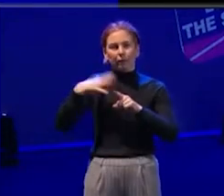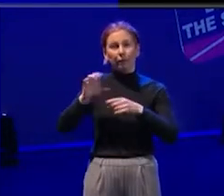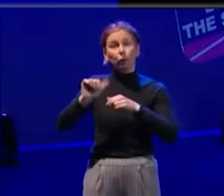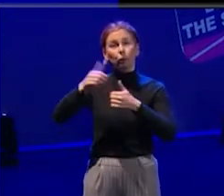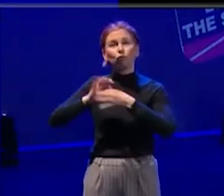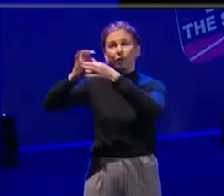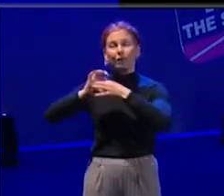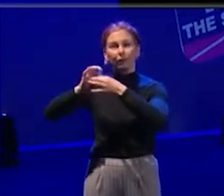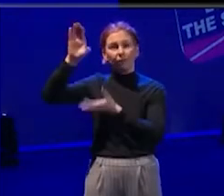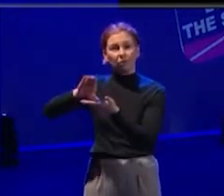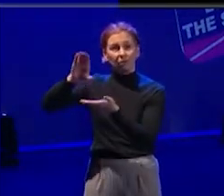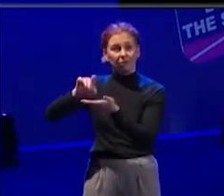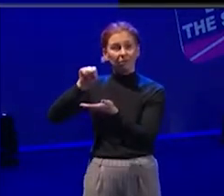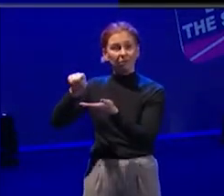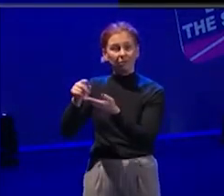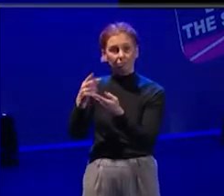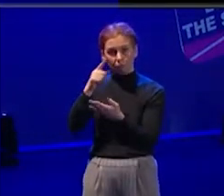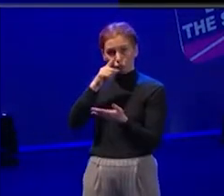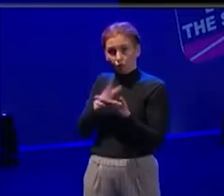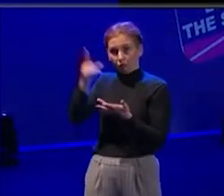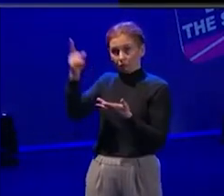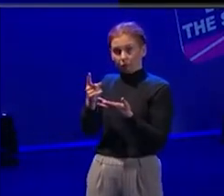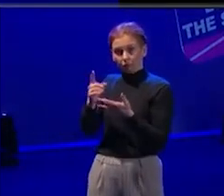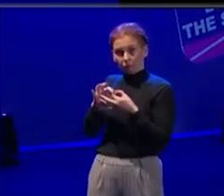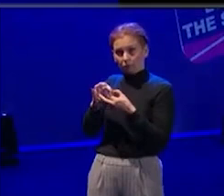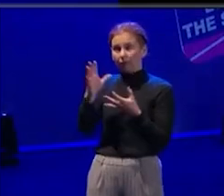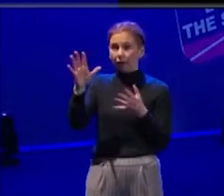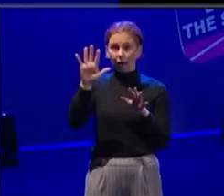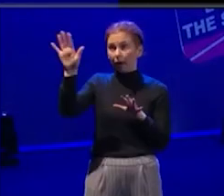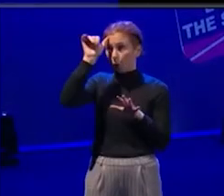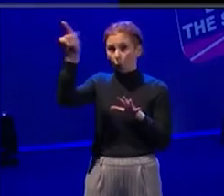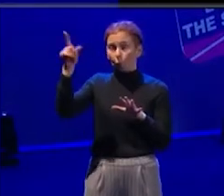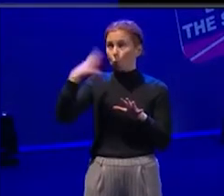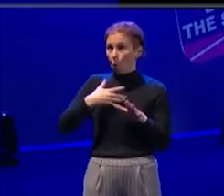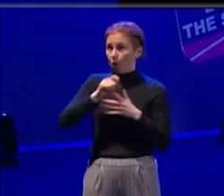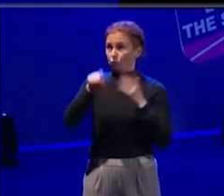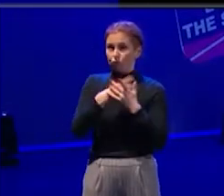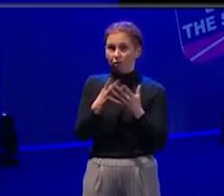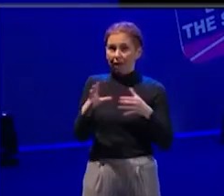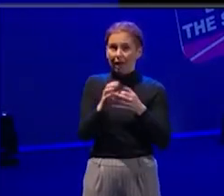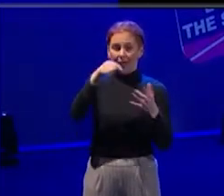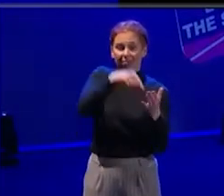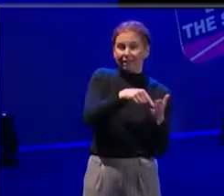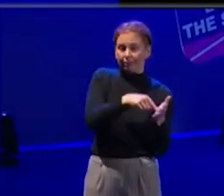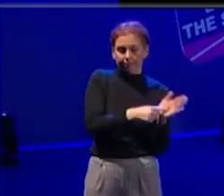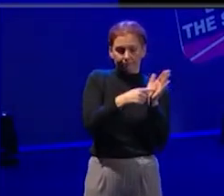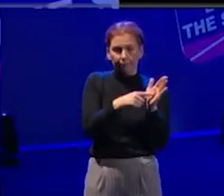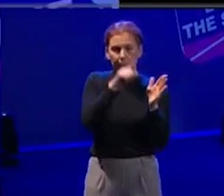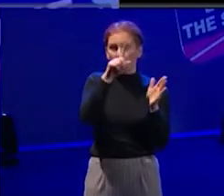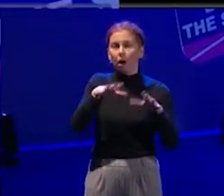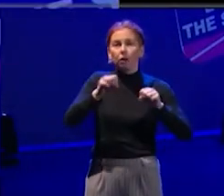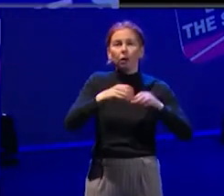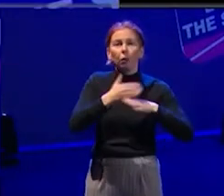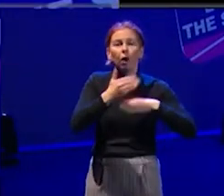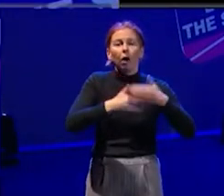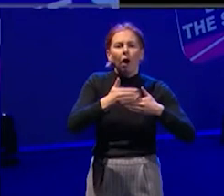to say, actually, you have wanted a project about this, but we can tell you that something slightly different is really needed. So can